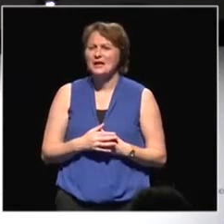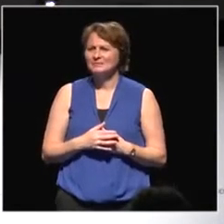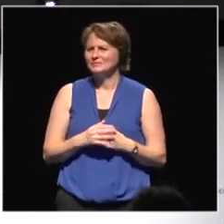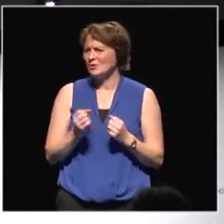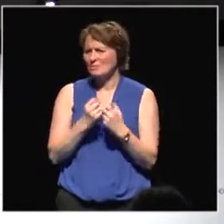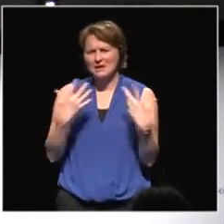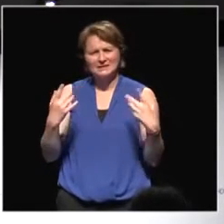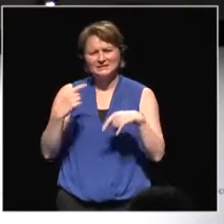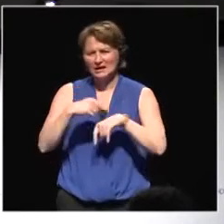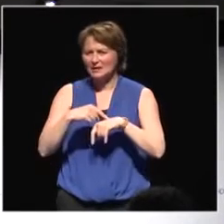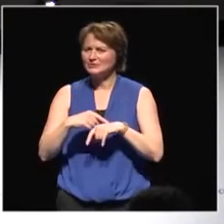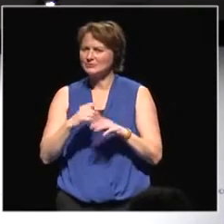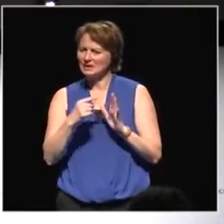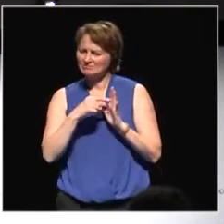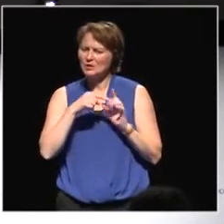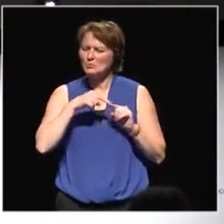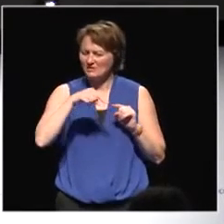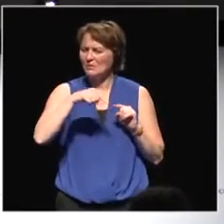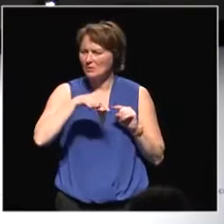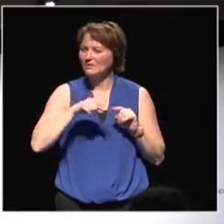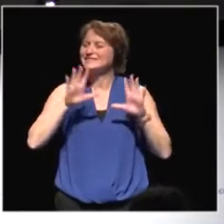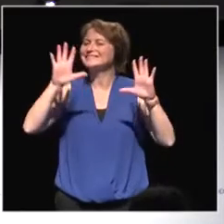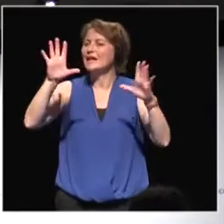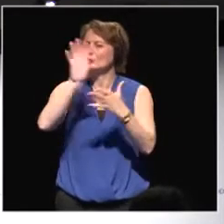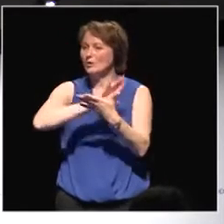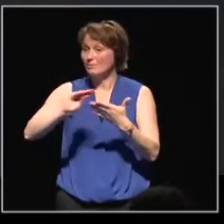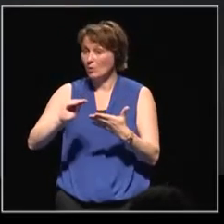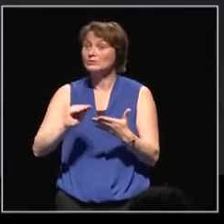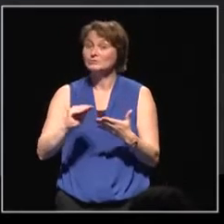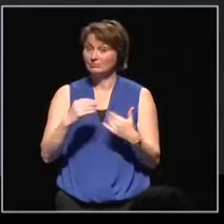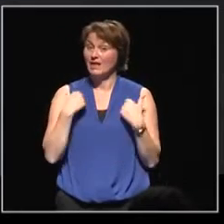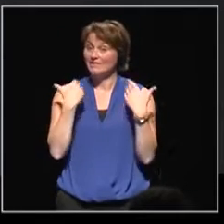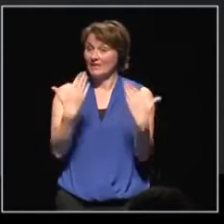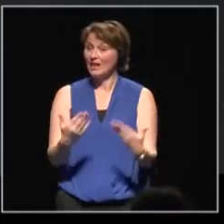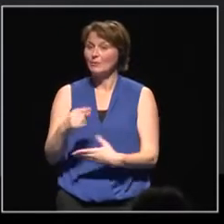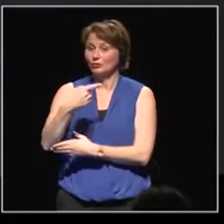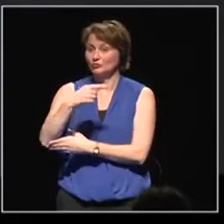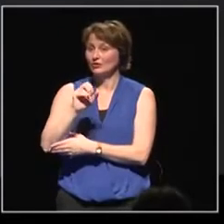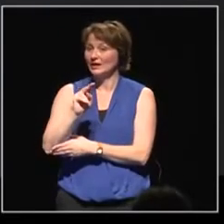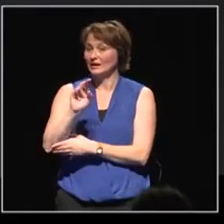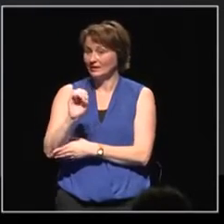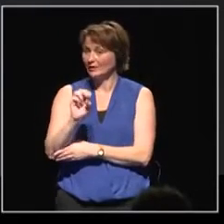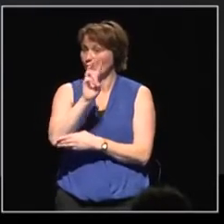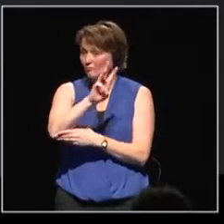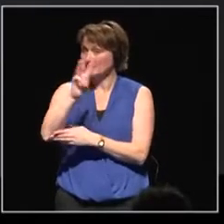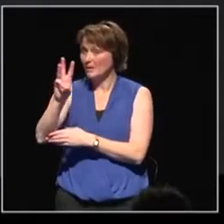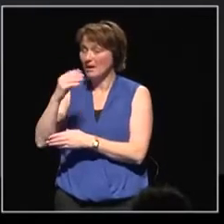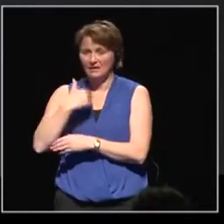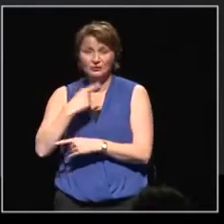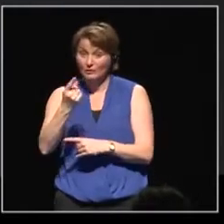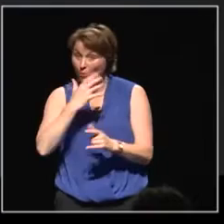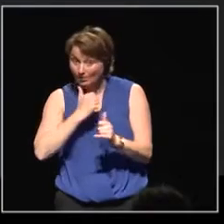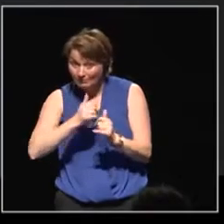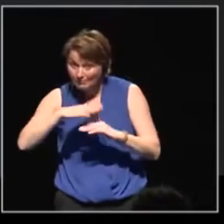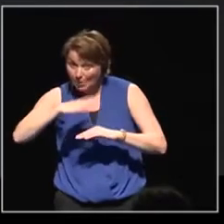reports. They're all available on the Gene website. So anybody who wants to do a little further reading, they're very welcome to follow that